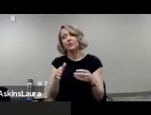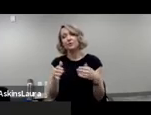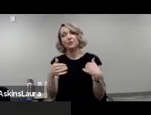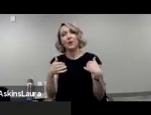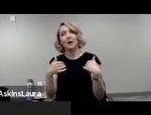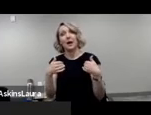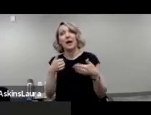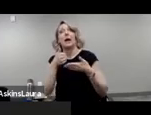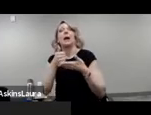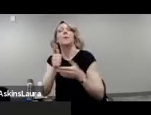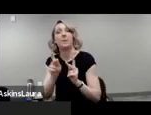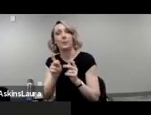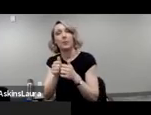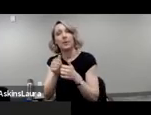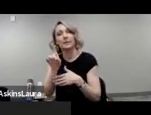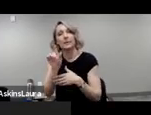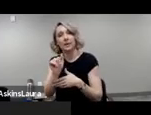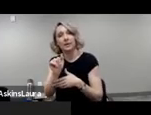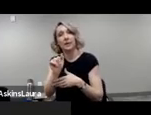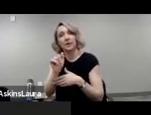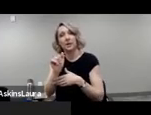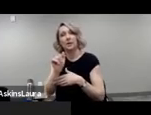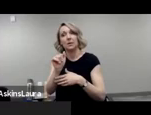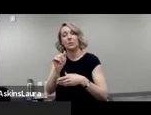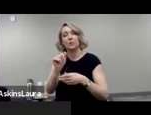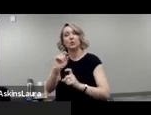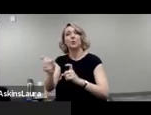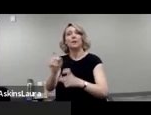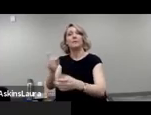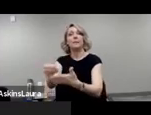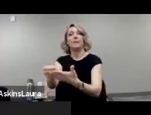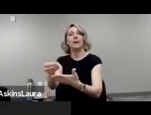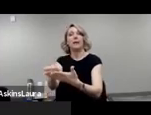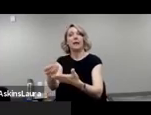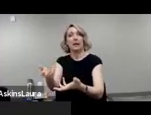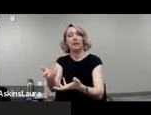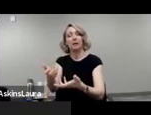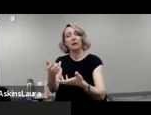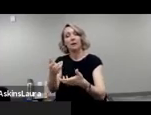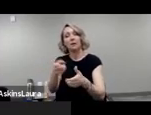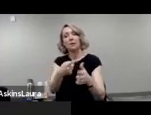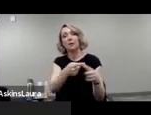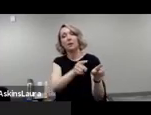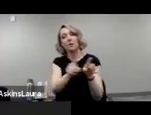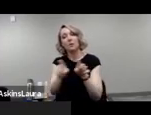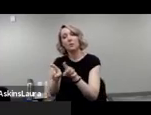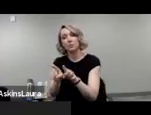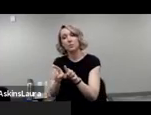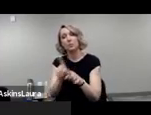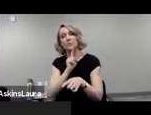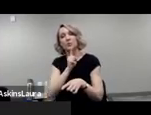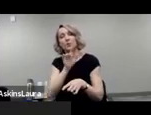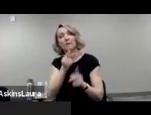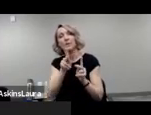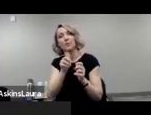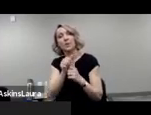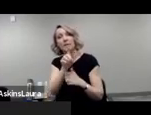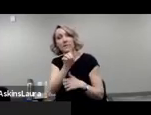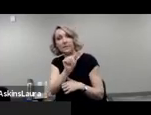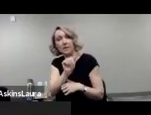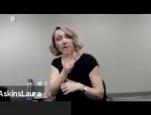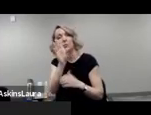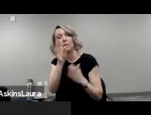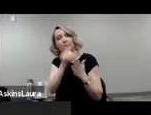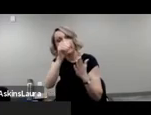pockets. And at the same time, to make sure people with disabilities will fill out